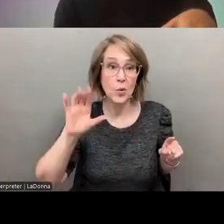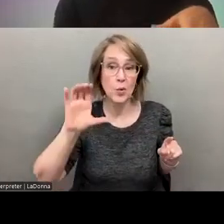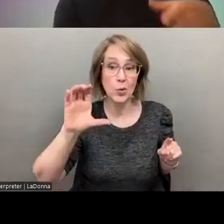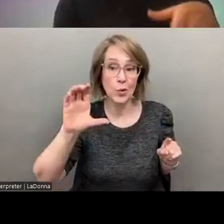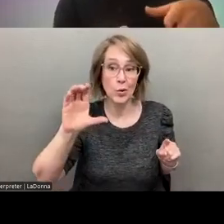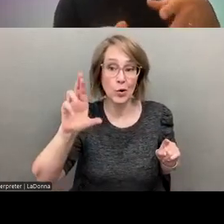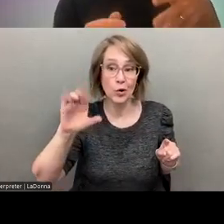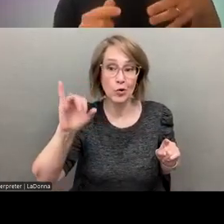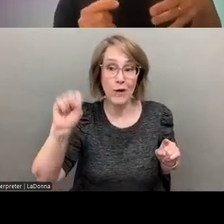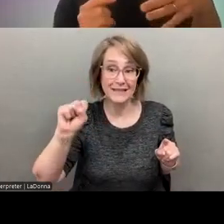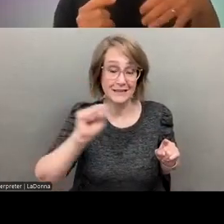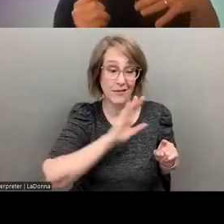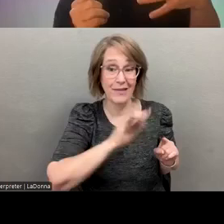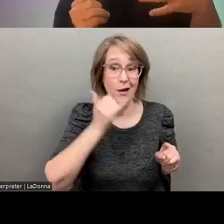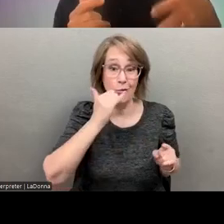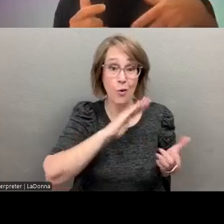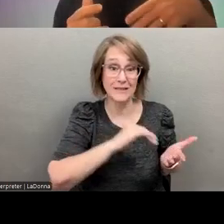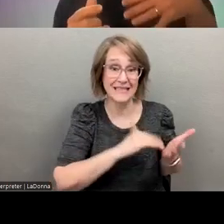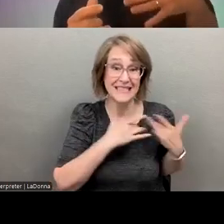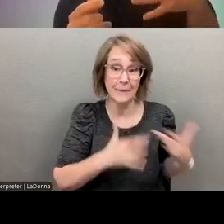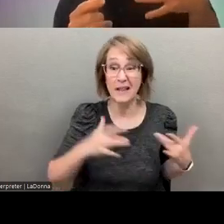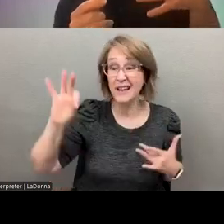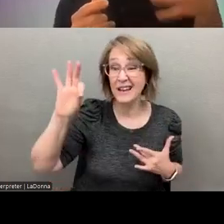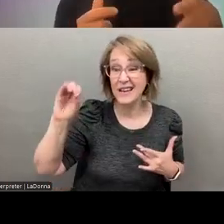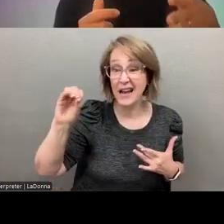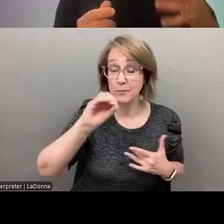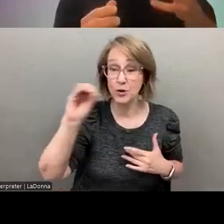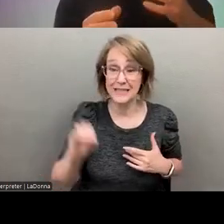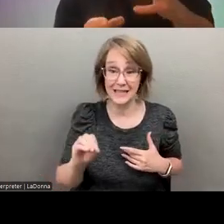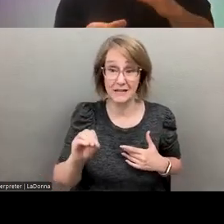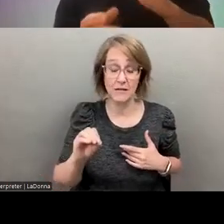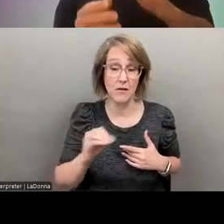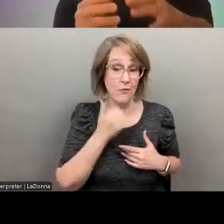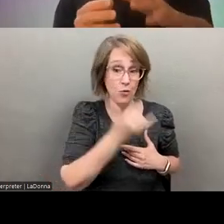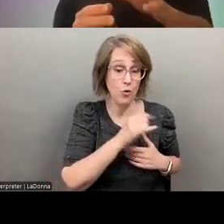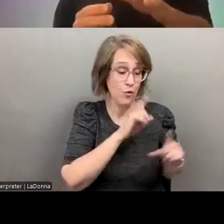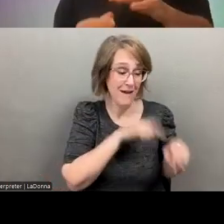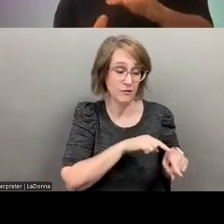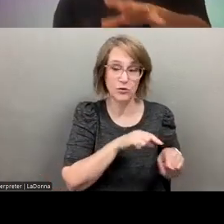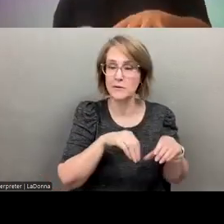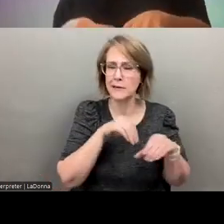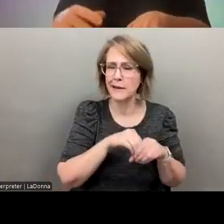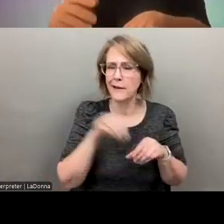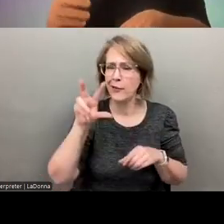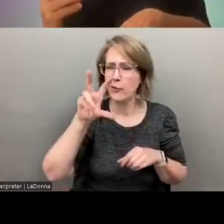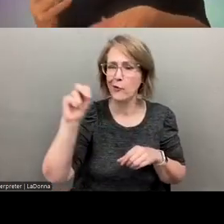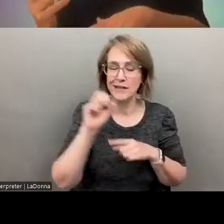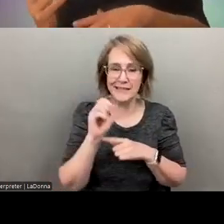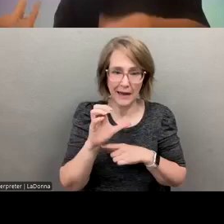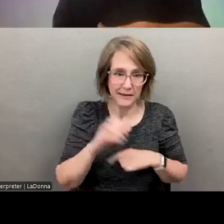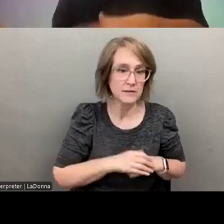center might be something along the lines of 90% of calls answered within 30 seconds or, or, uh, 80%